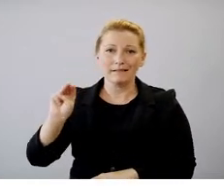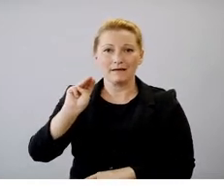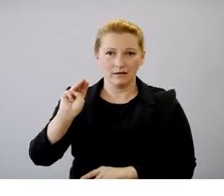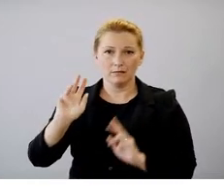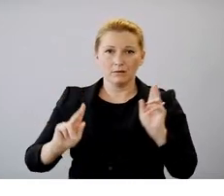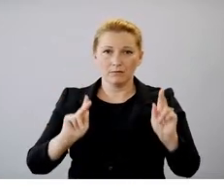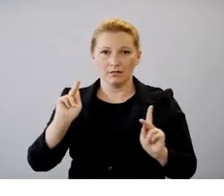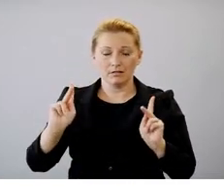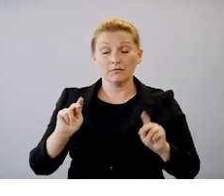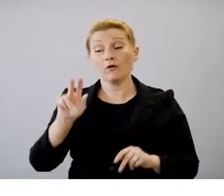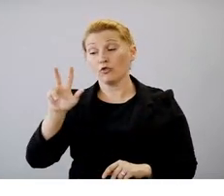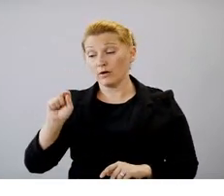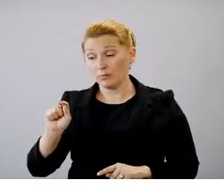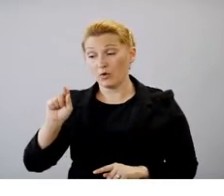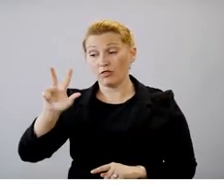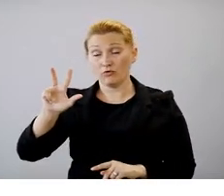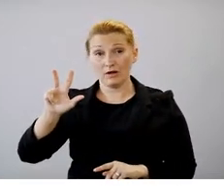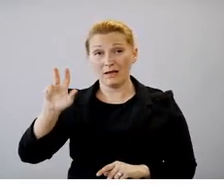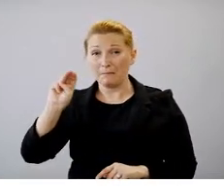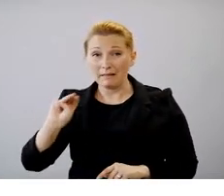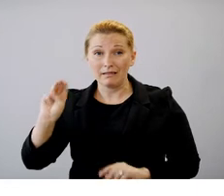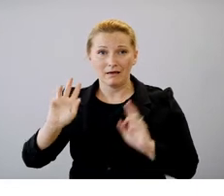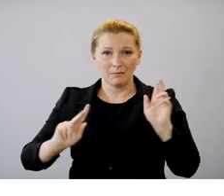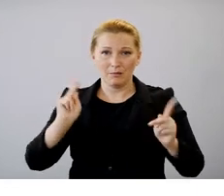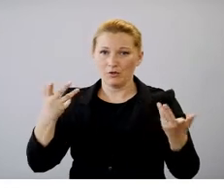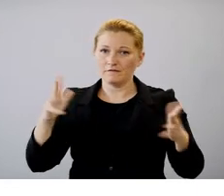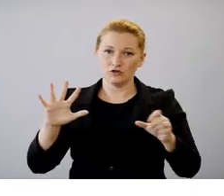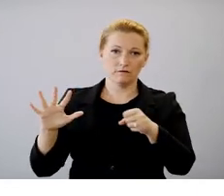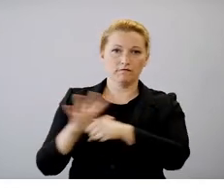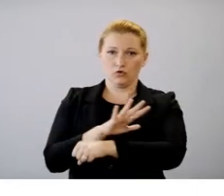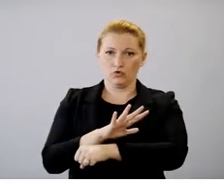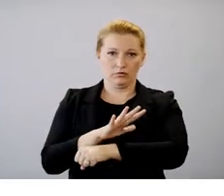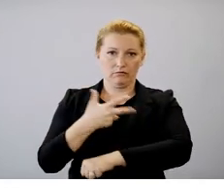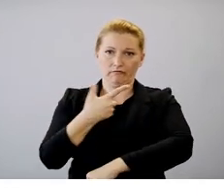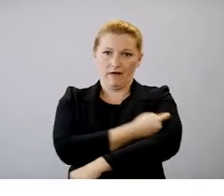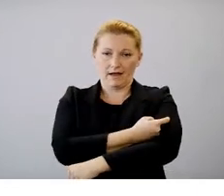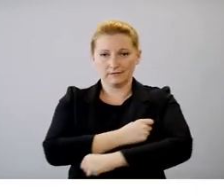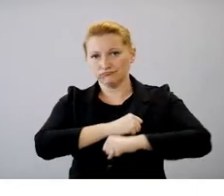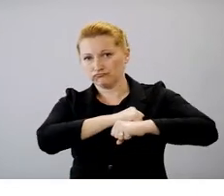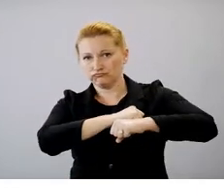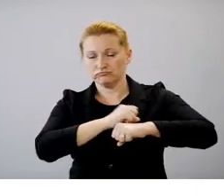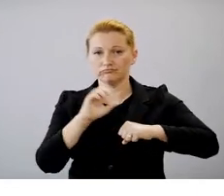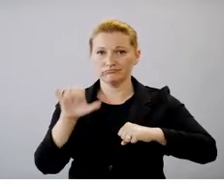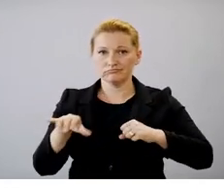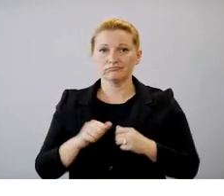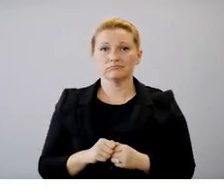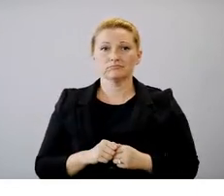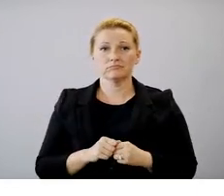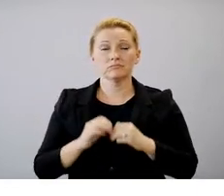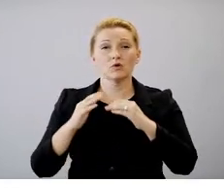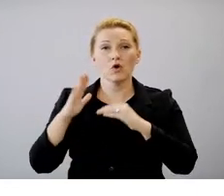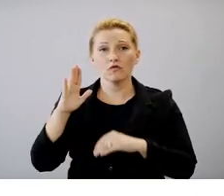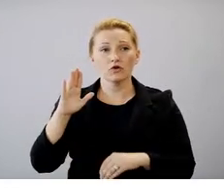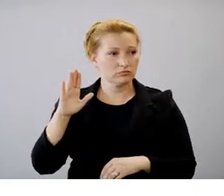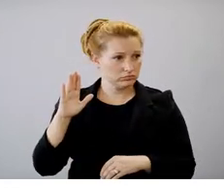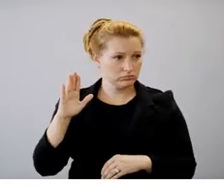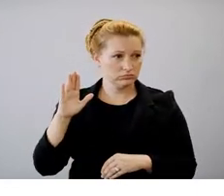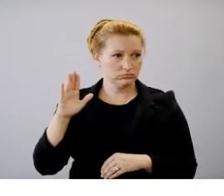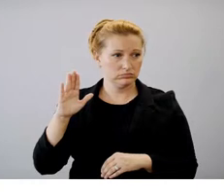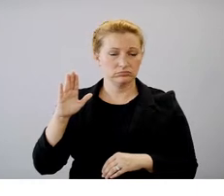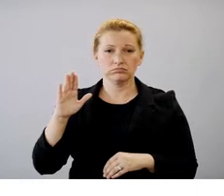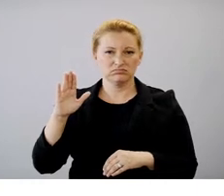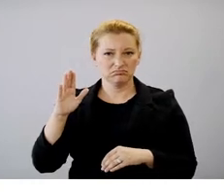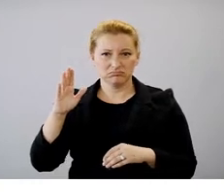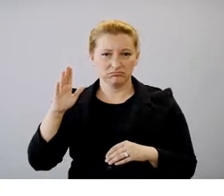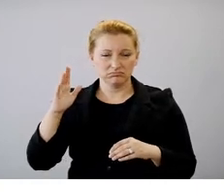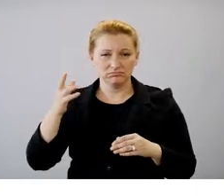.3 million who are fully vaccinated. Over 51 percent of Arizona's total population has received